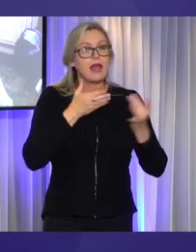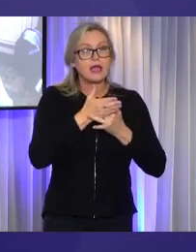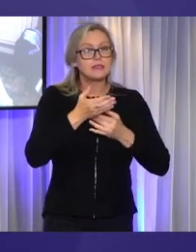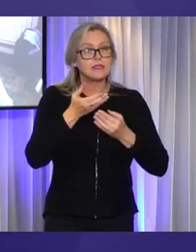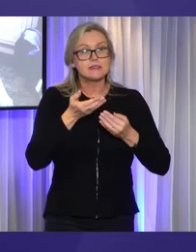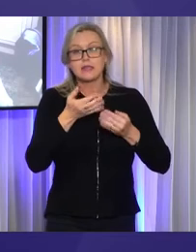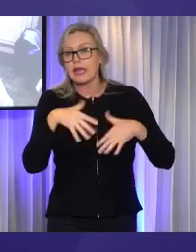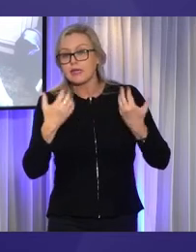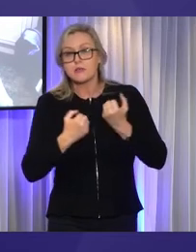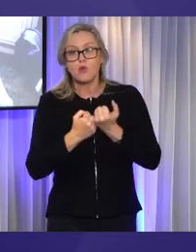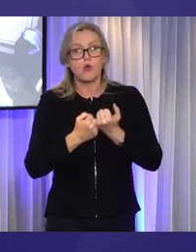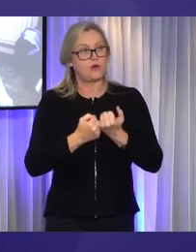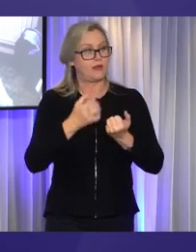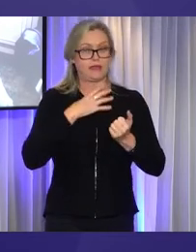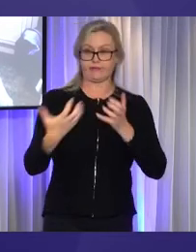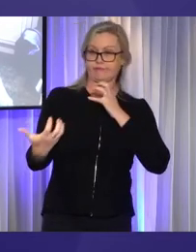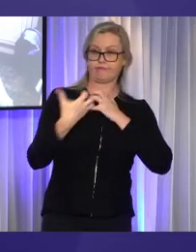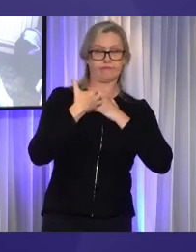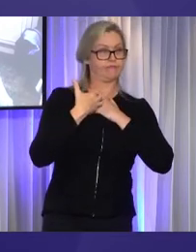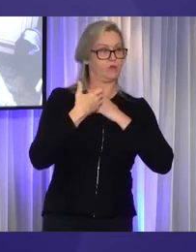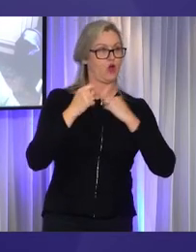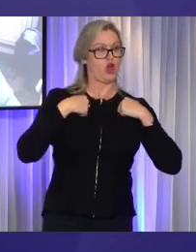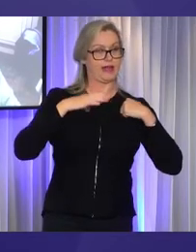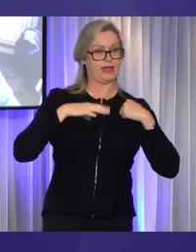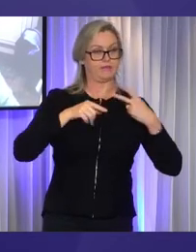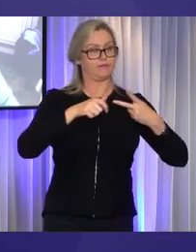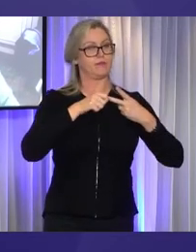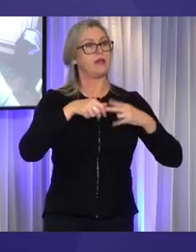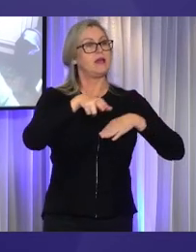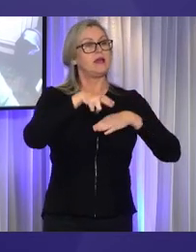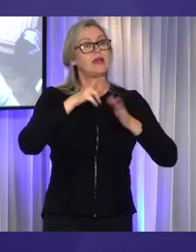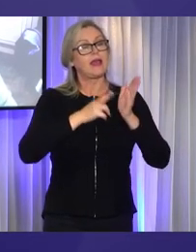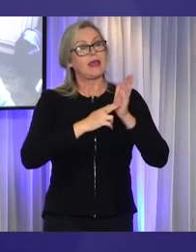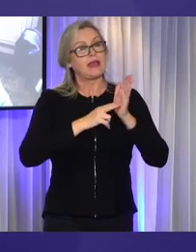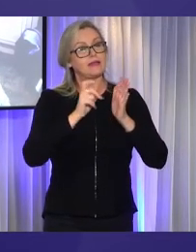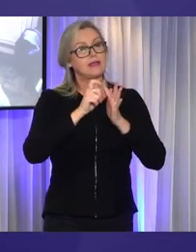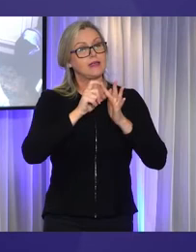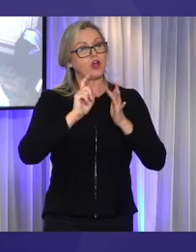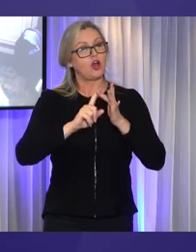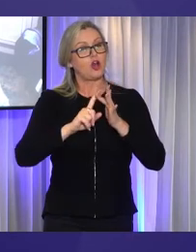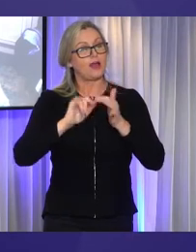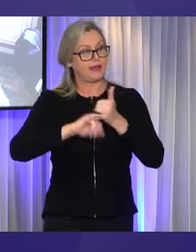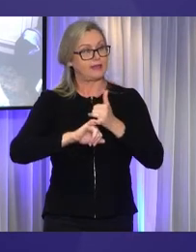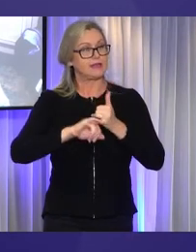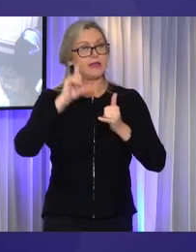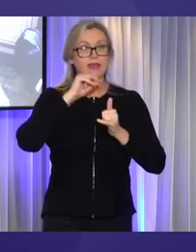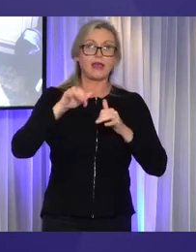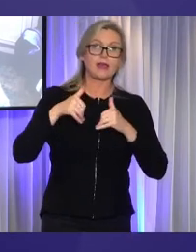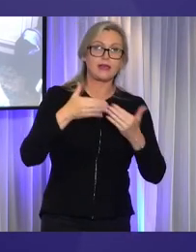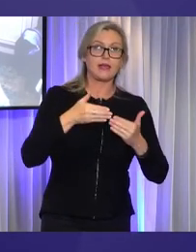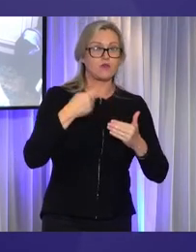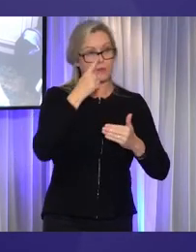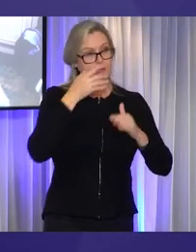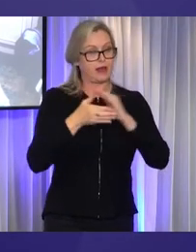that meet their needs. Second, the National Disability Insurance Scheme provides eligible people with